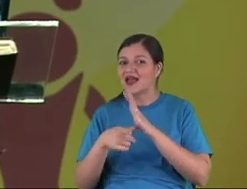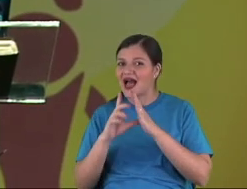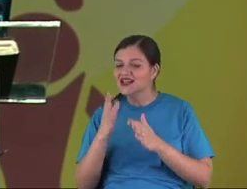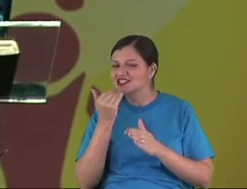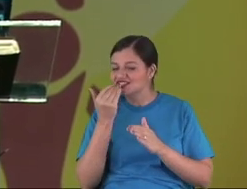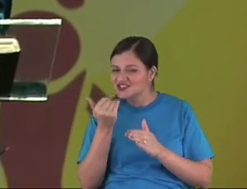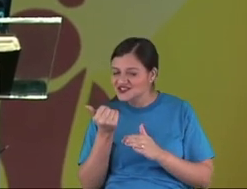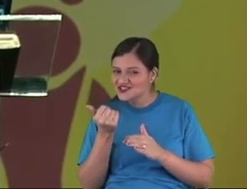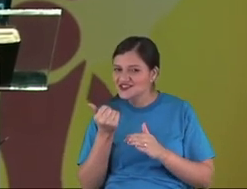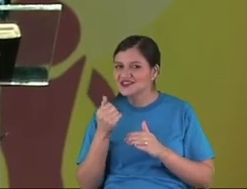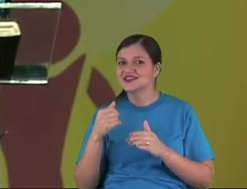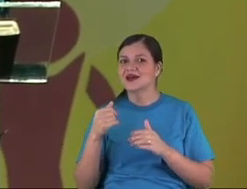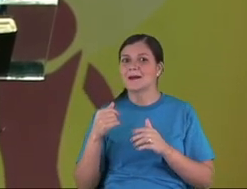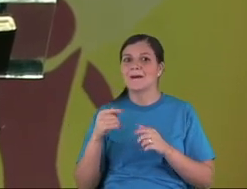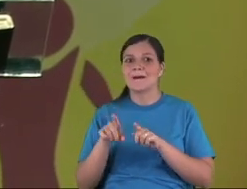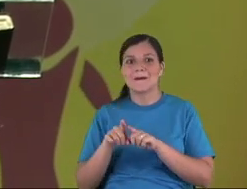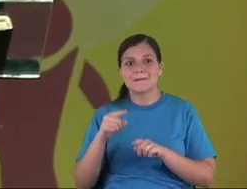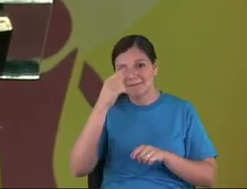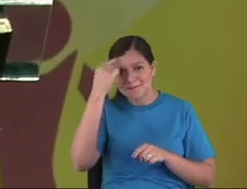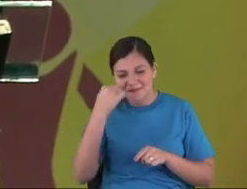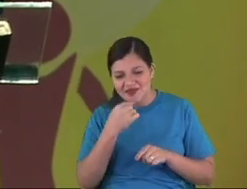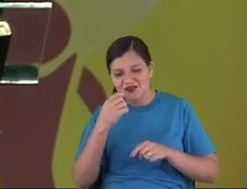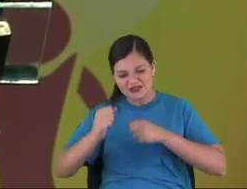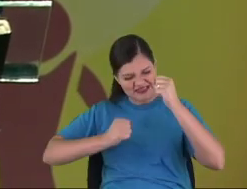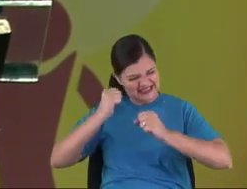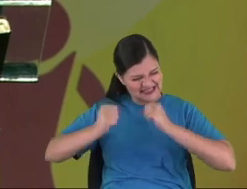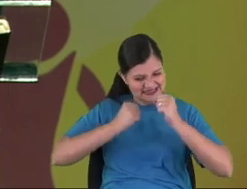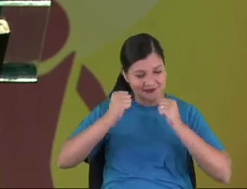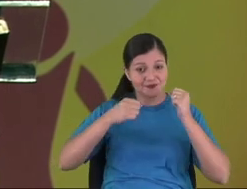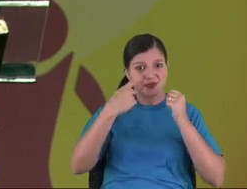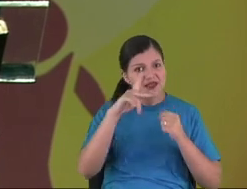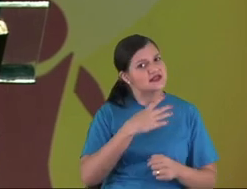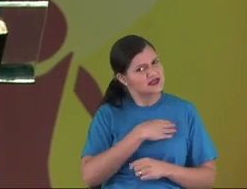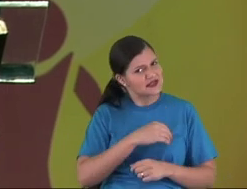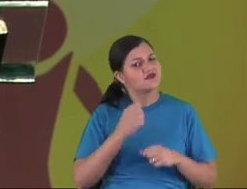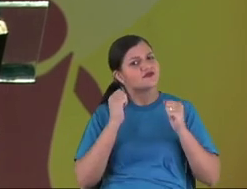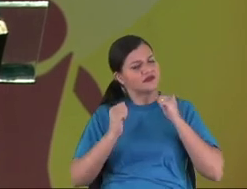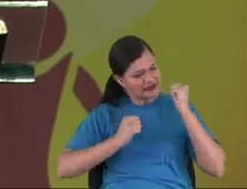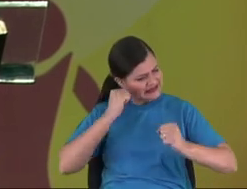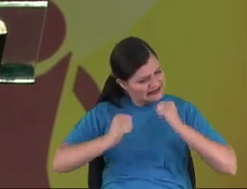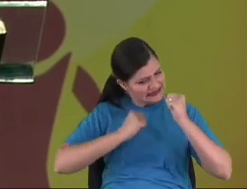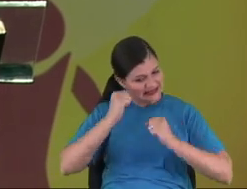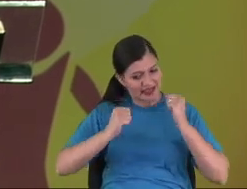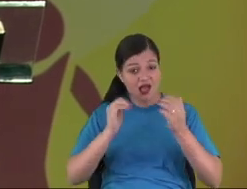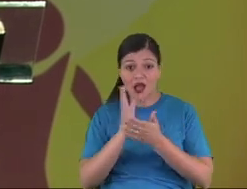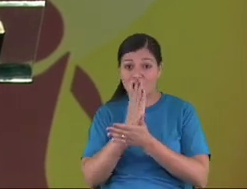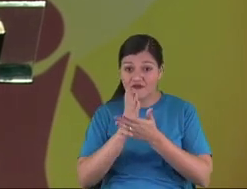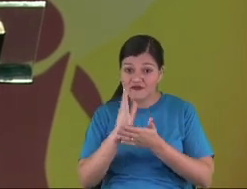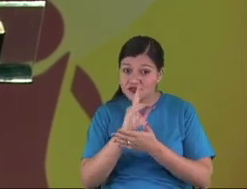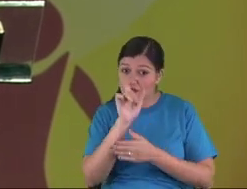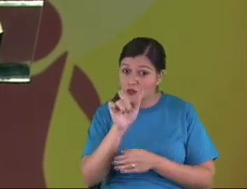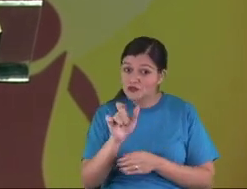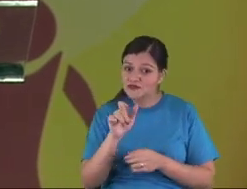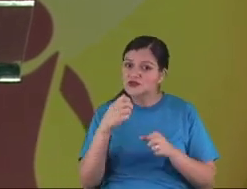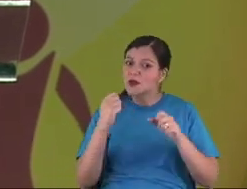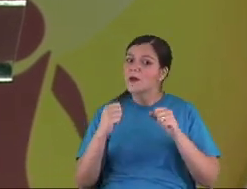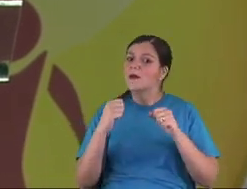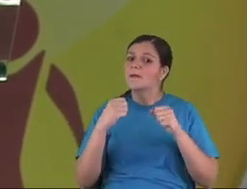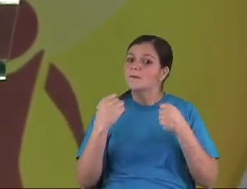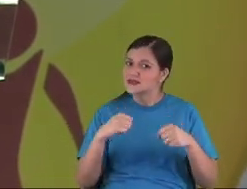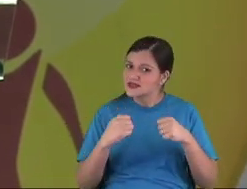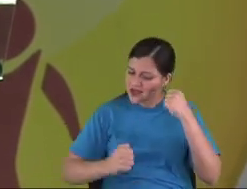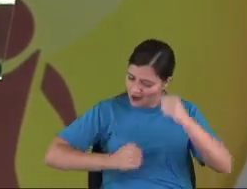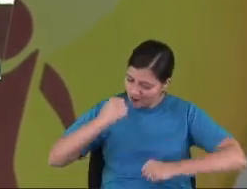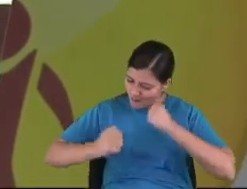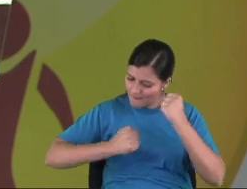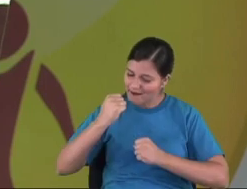again, like 30 minutes. Put your kids to run. Let them run. some of you need to run with